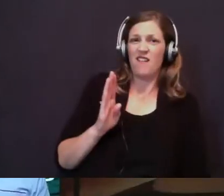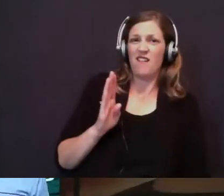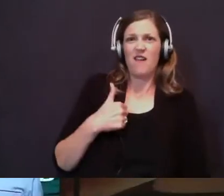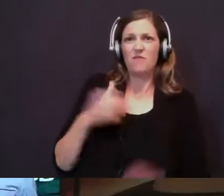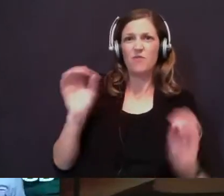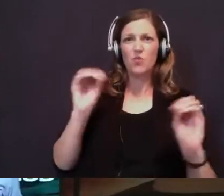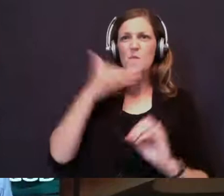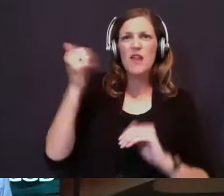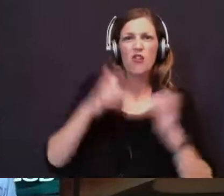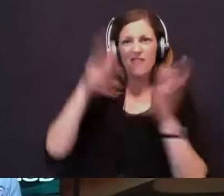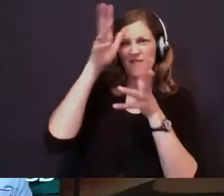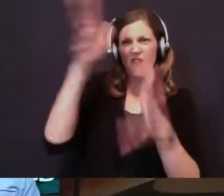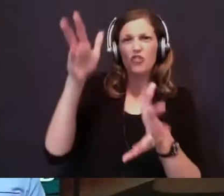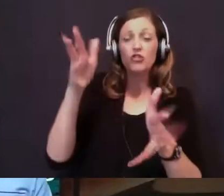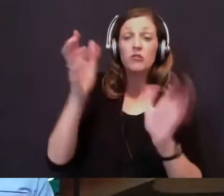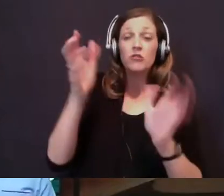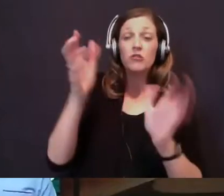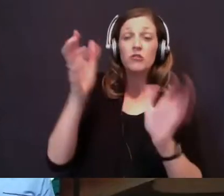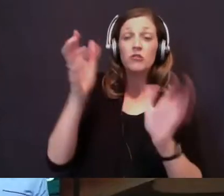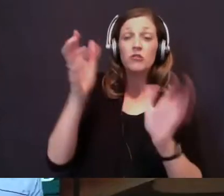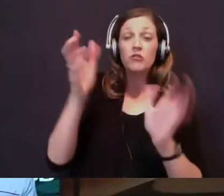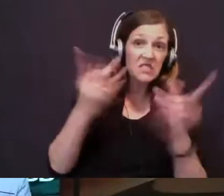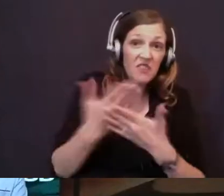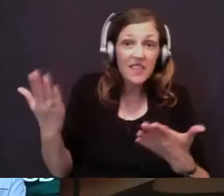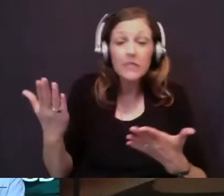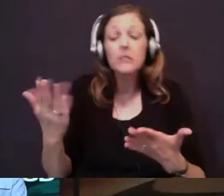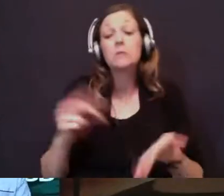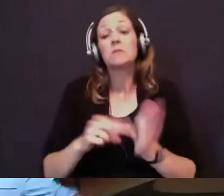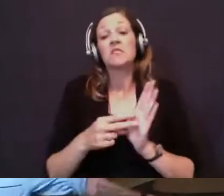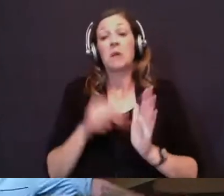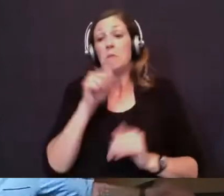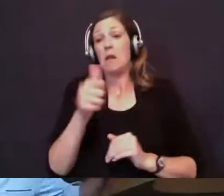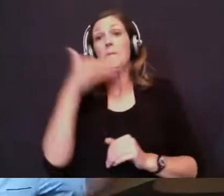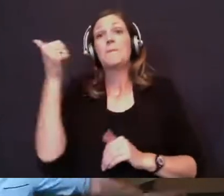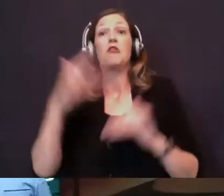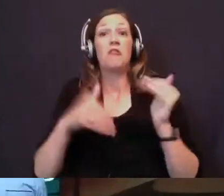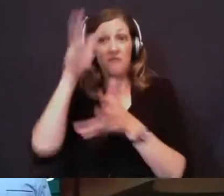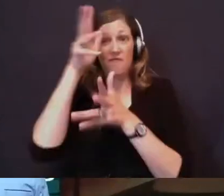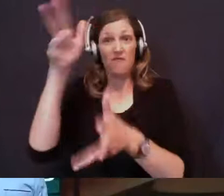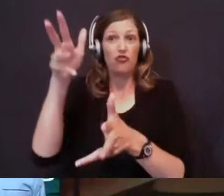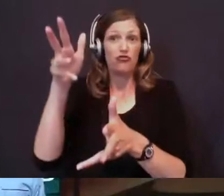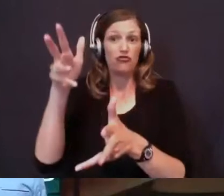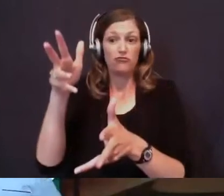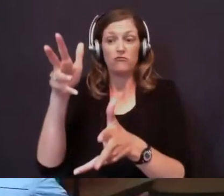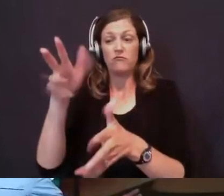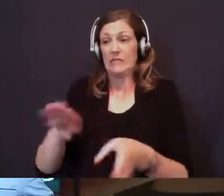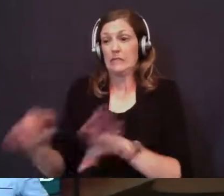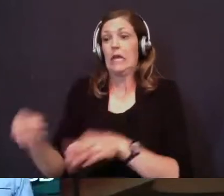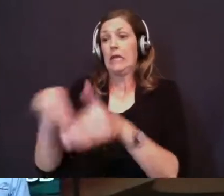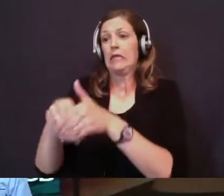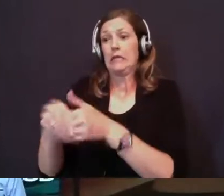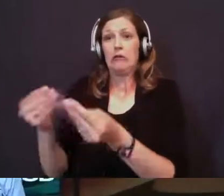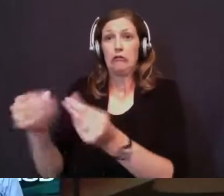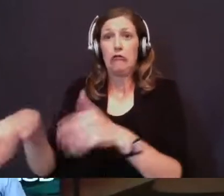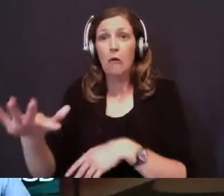Now, this could mean a couple different things. This could mean, I'm no better than my fathers who are dead in the ground. I'm as good as dead.